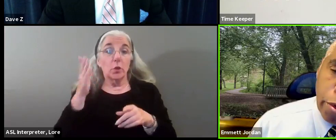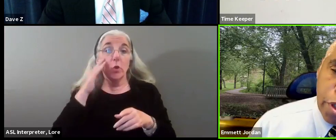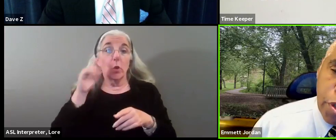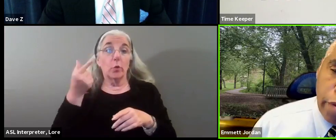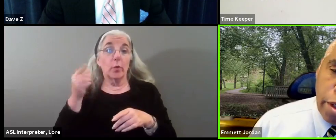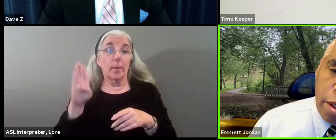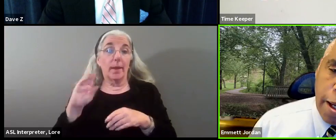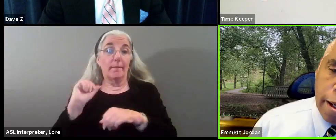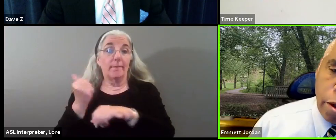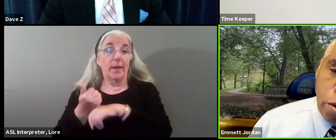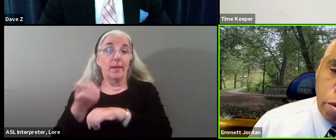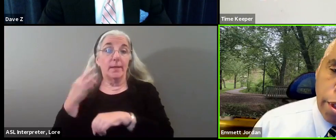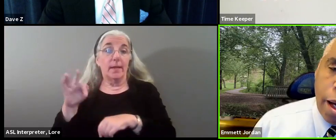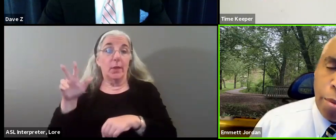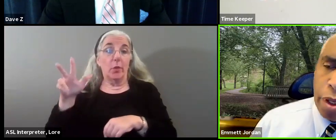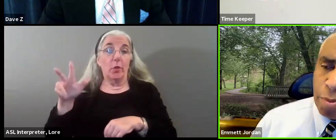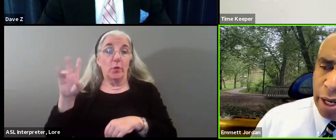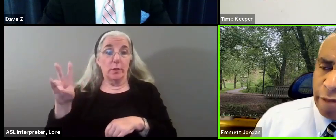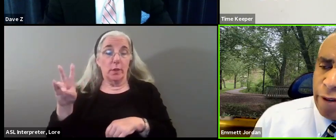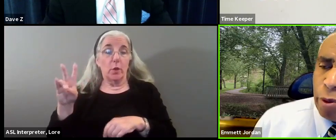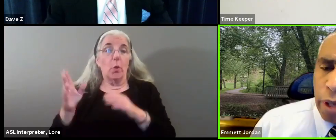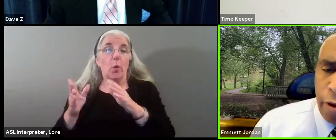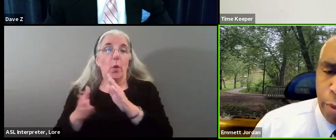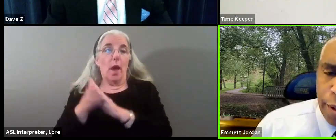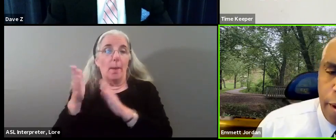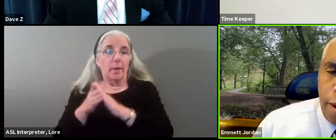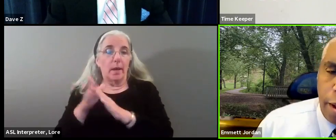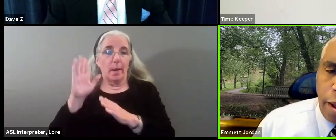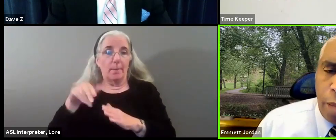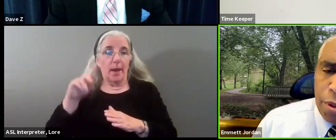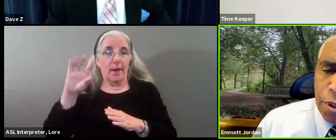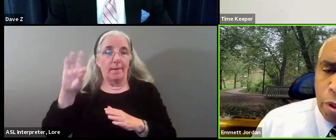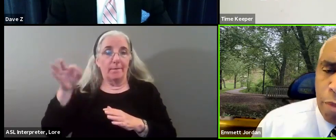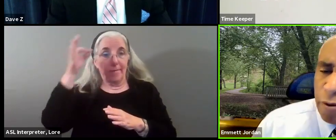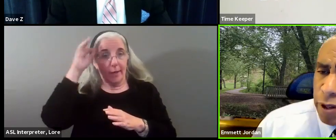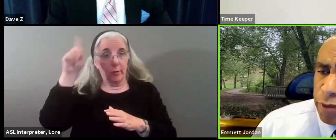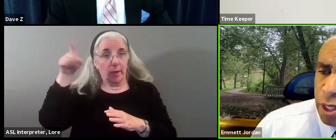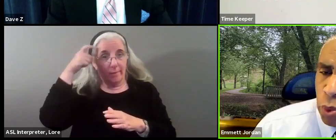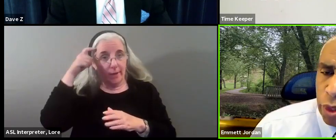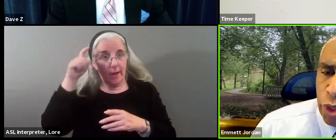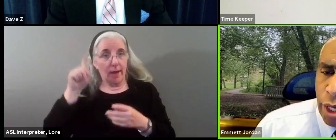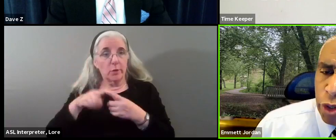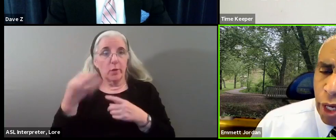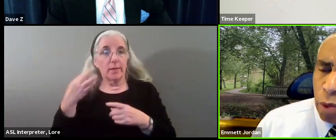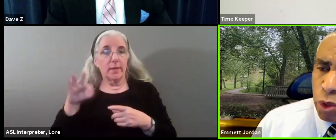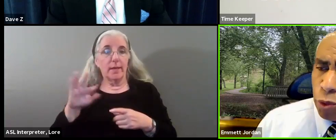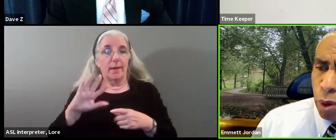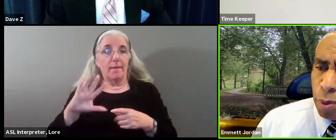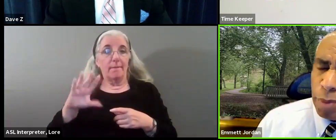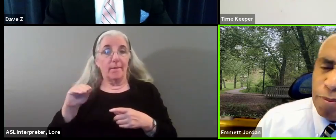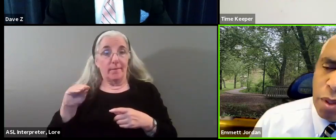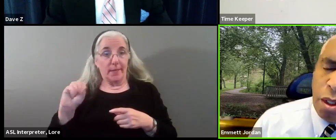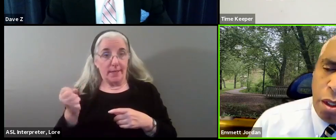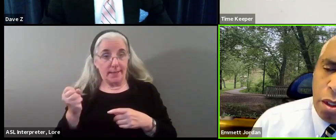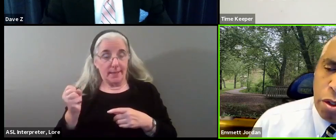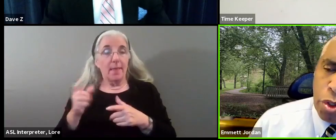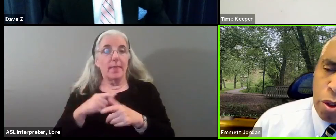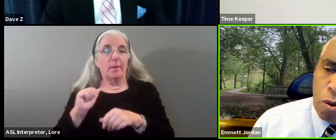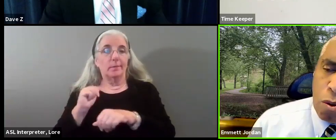1937 and owned and operated by the federal government, uh, up until the mid fifties when GHI was formed.